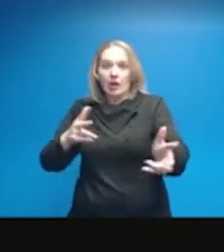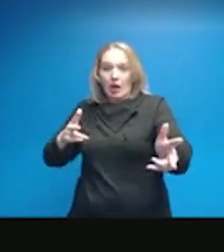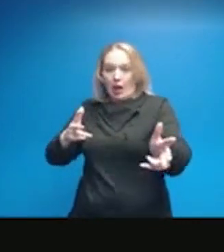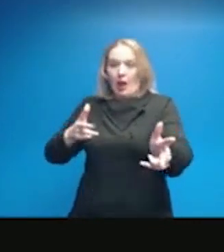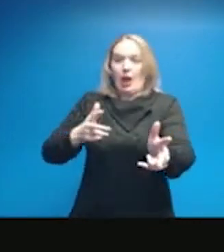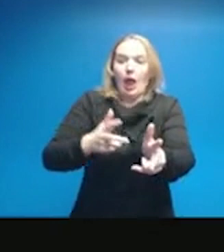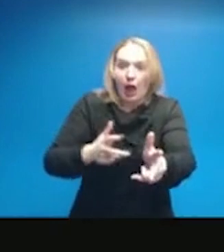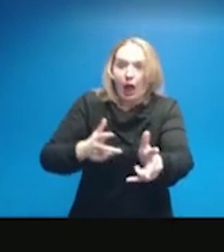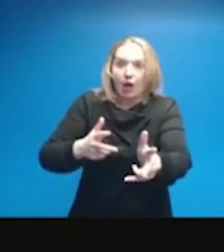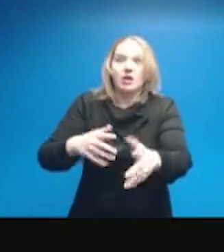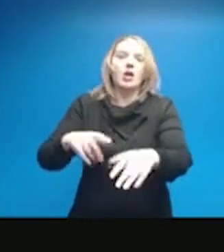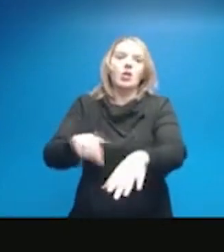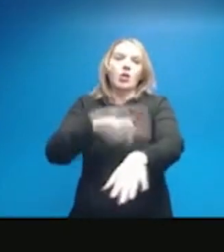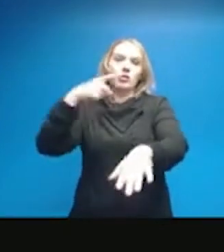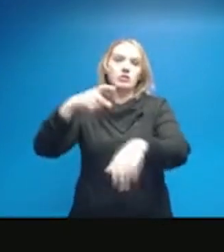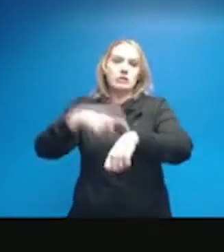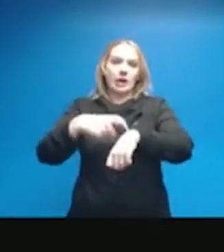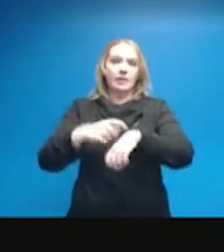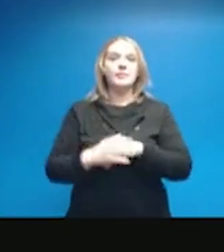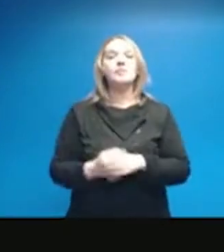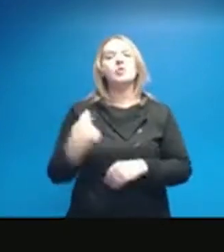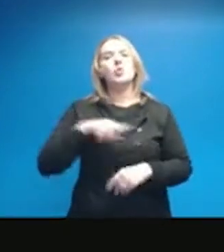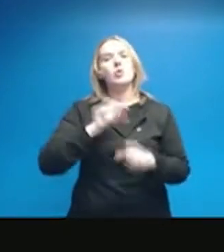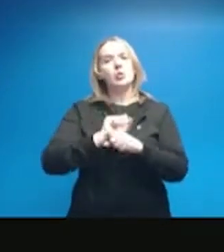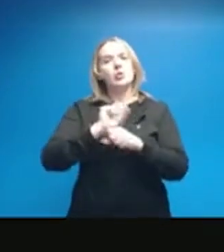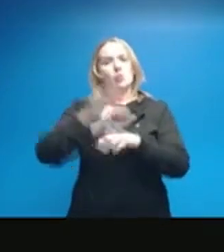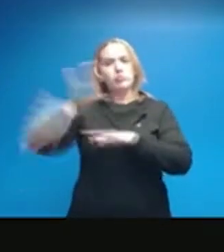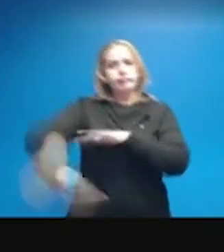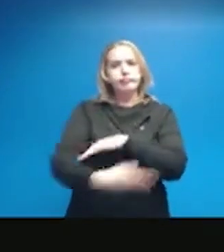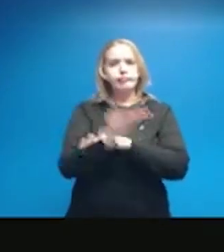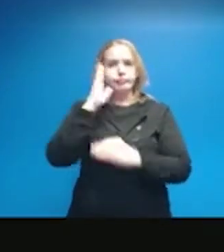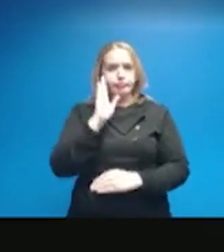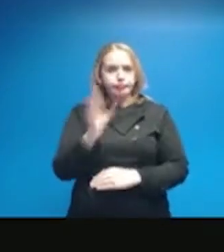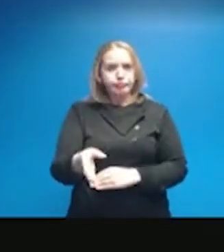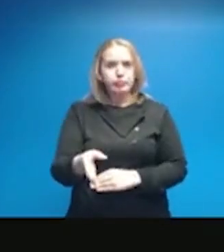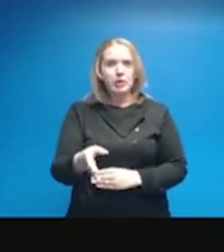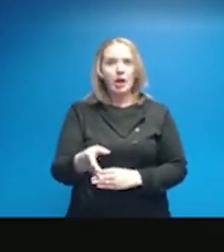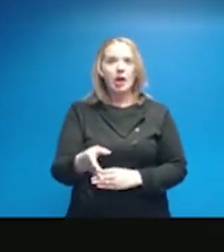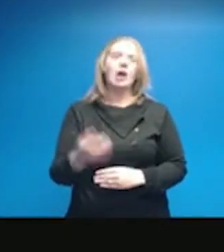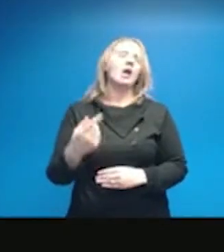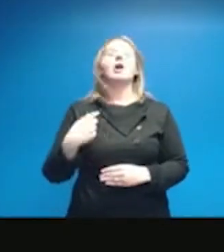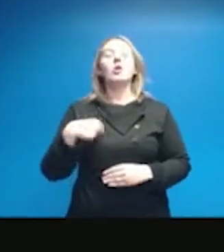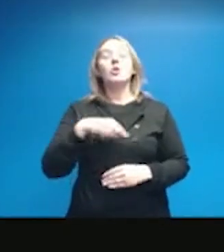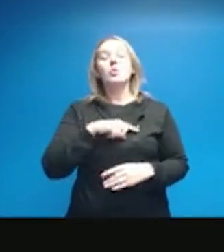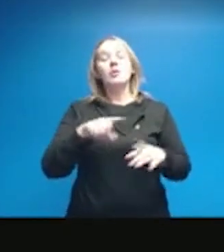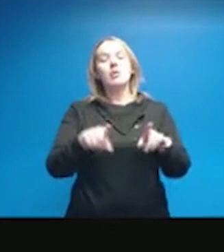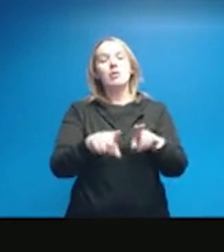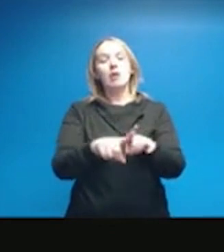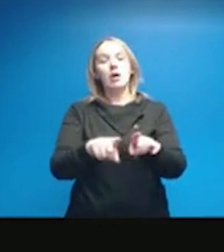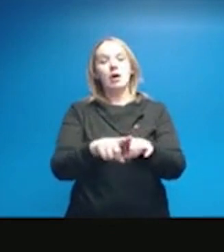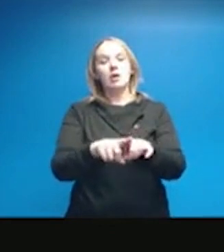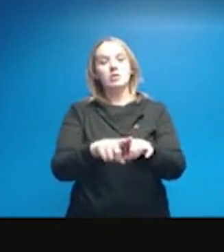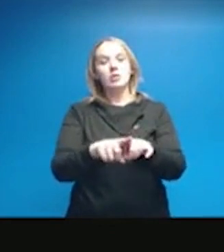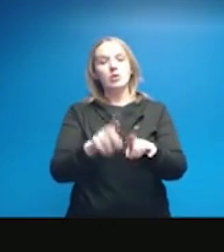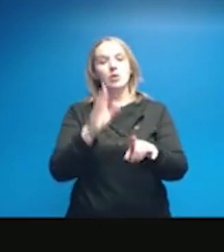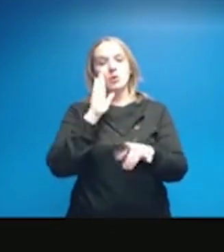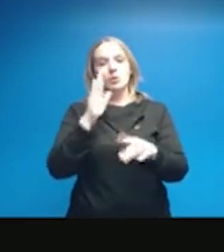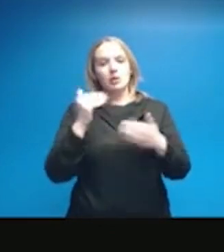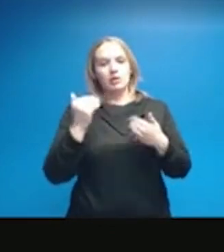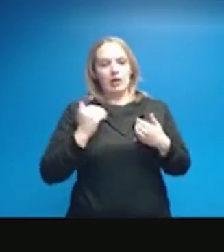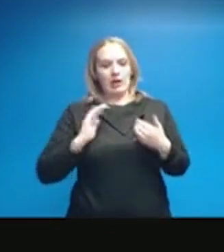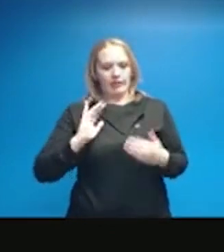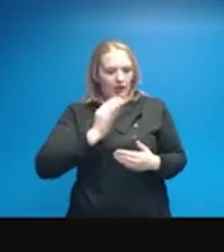on. But we are going to continue working throughout the night and we are continuing to have our own internal